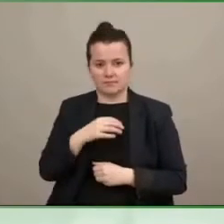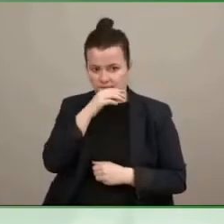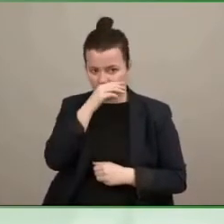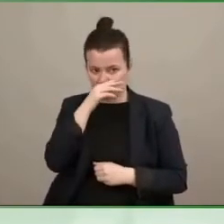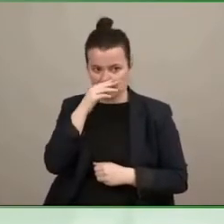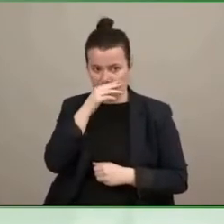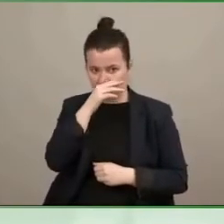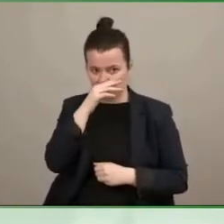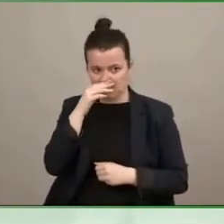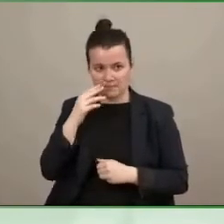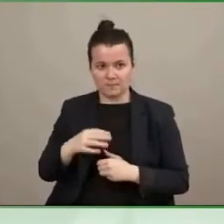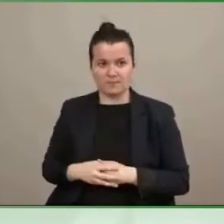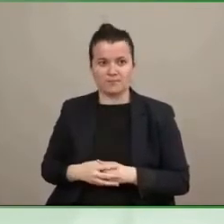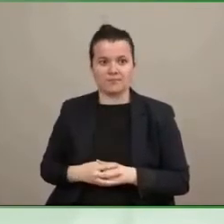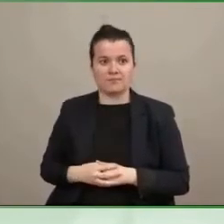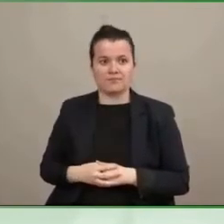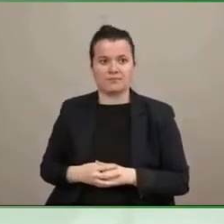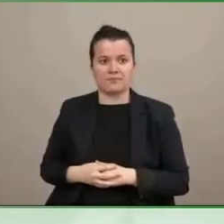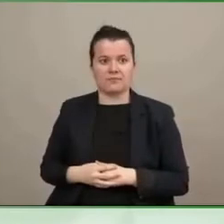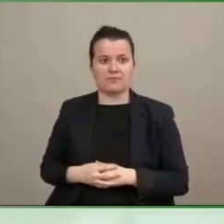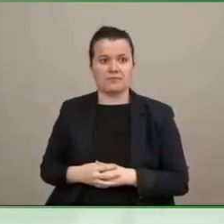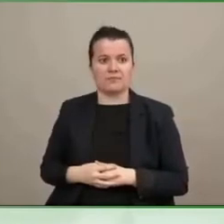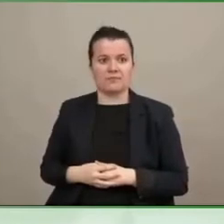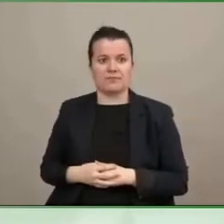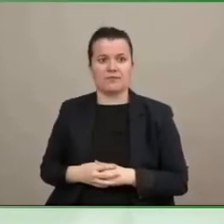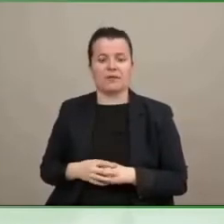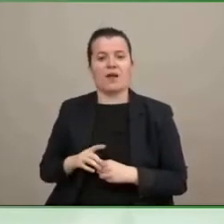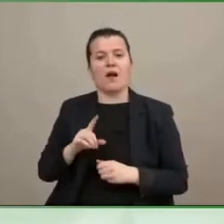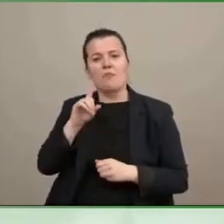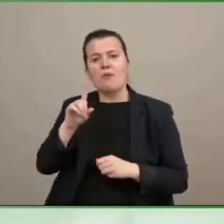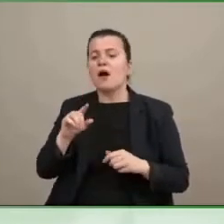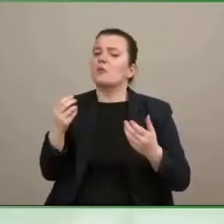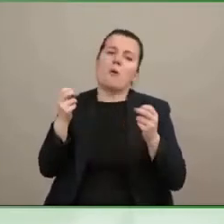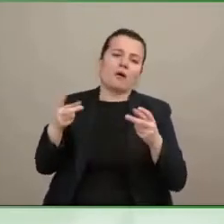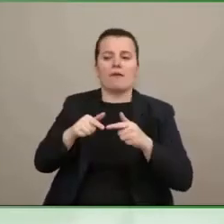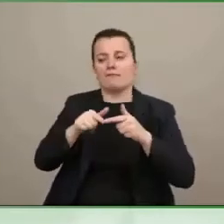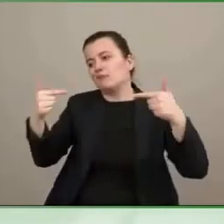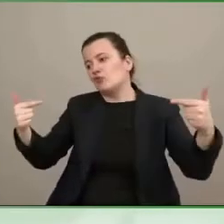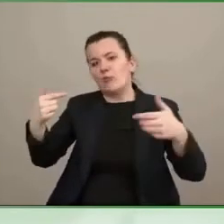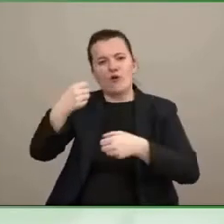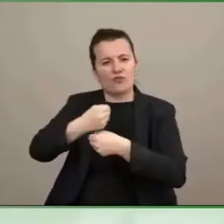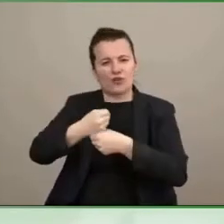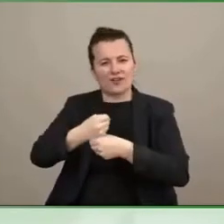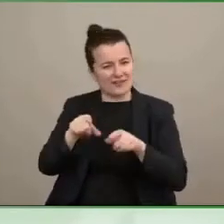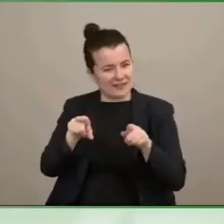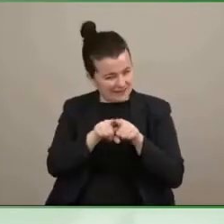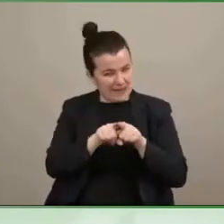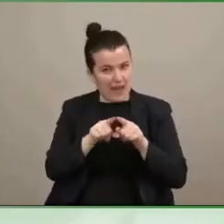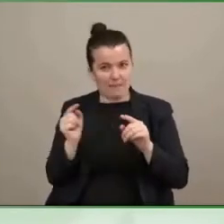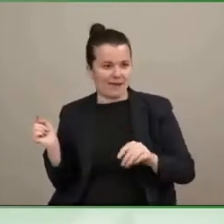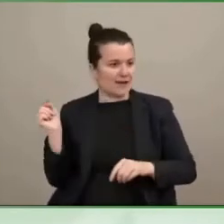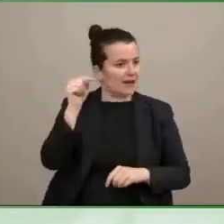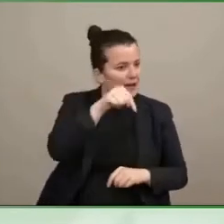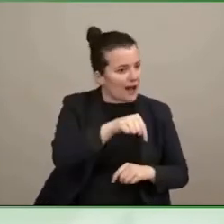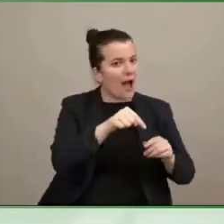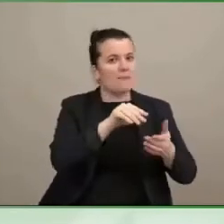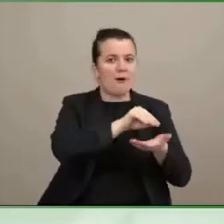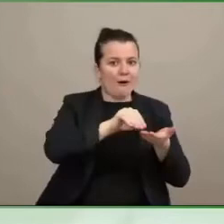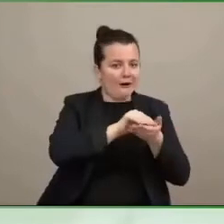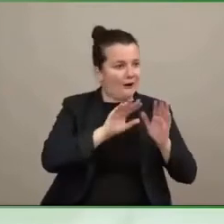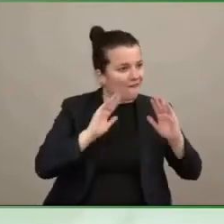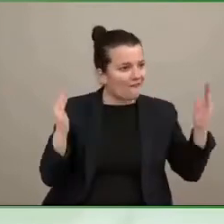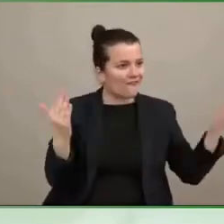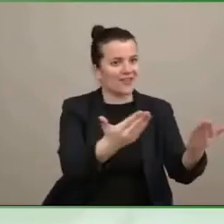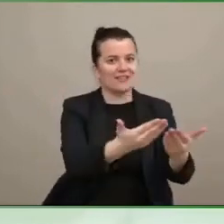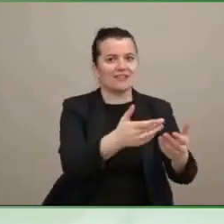for employment actually in the workplace, where one has time and interacts with